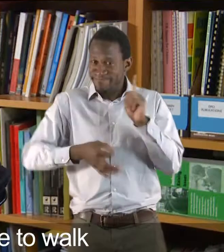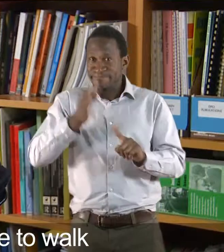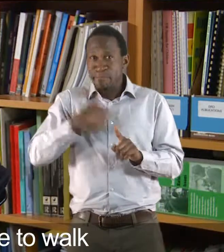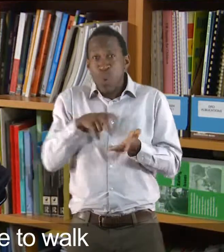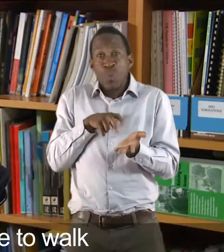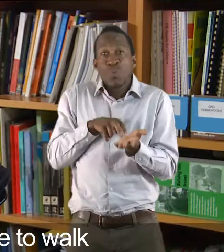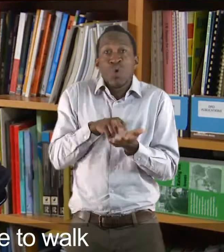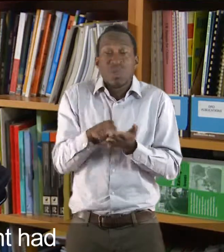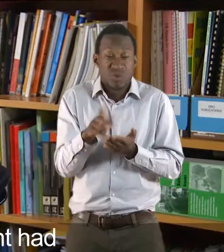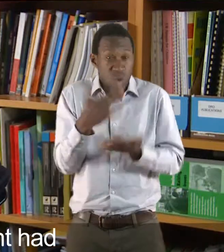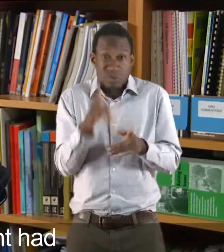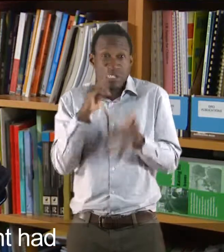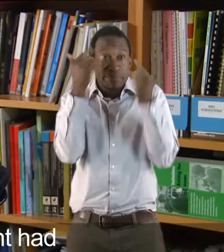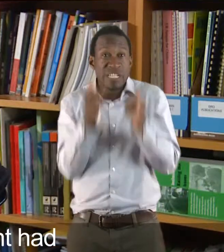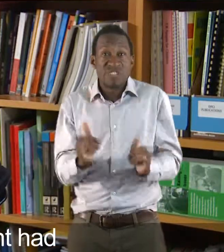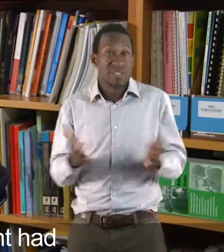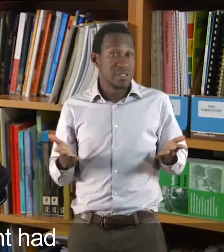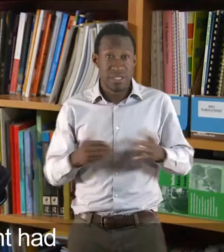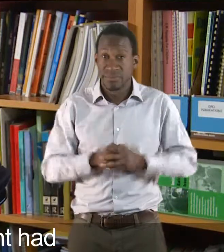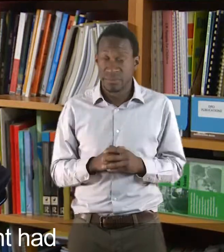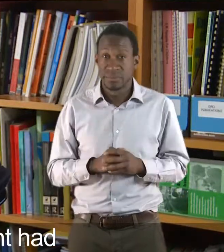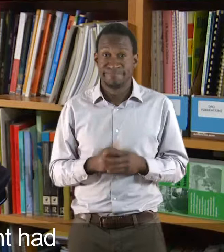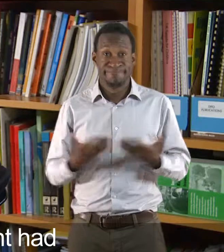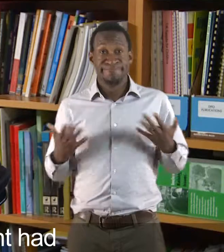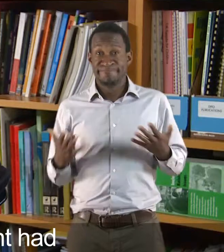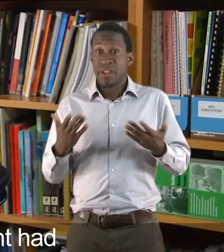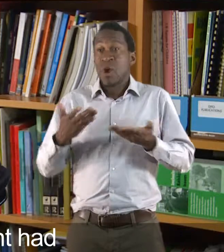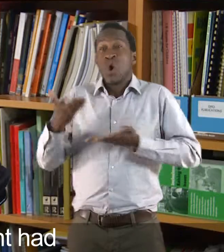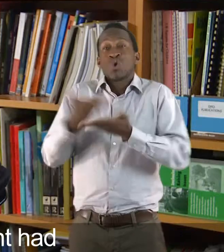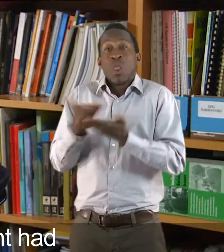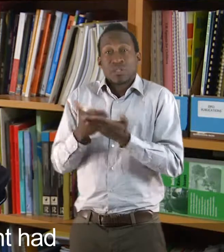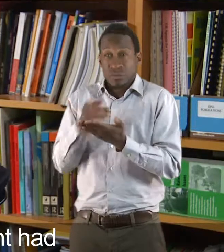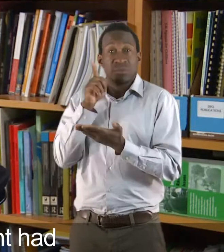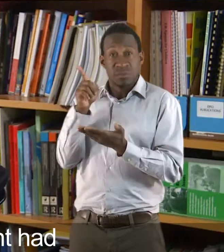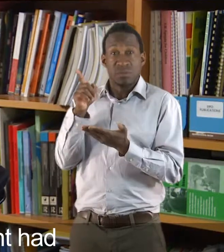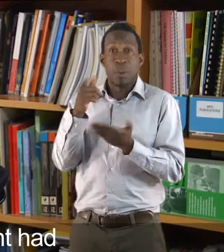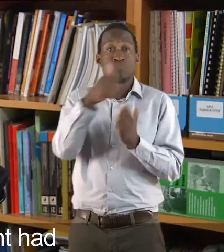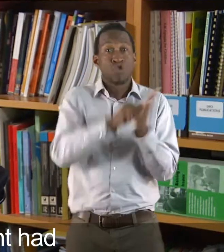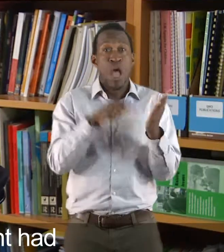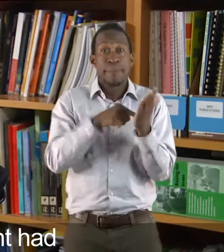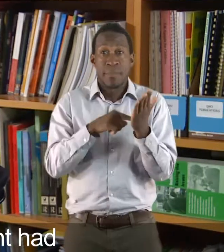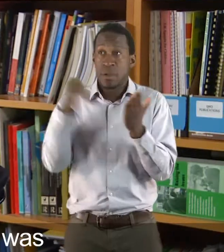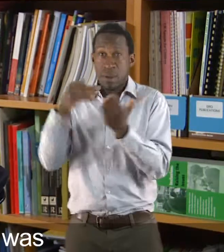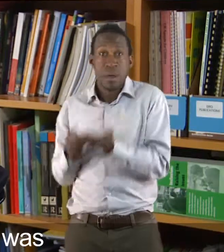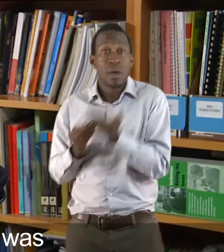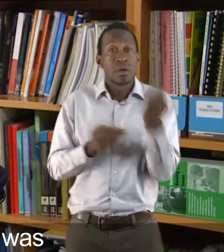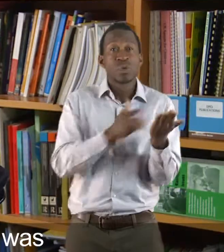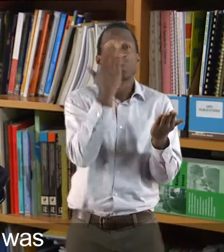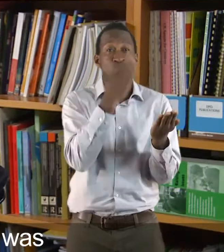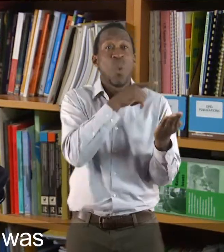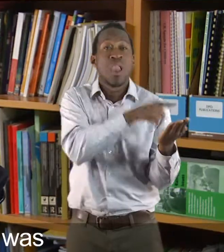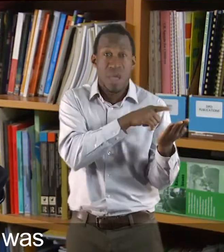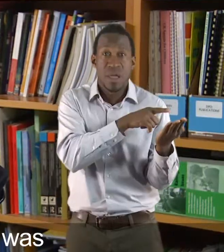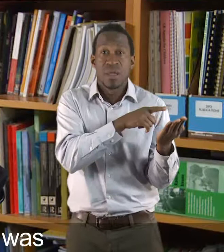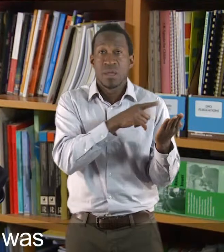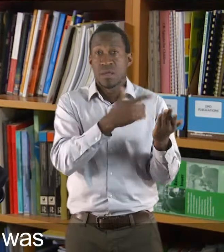of our whole experiment. So whatever my consultant had fed down to the school was what my programme was going